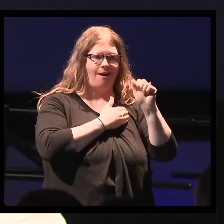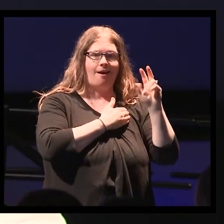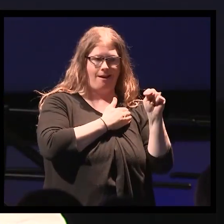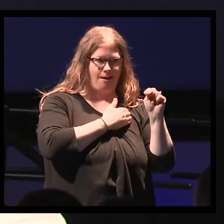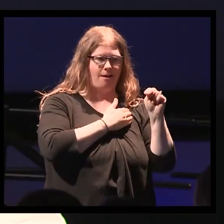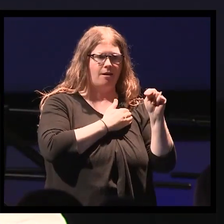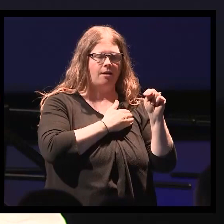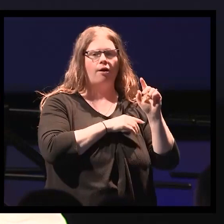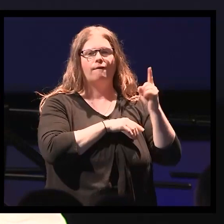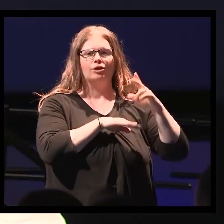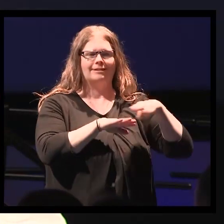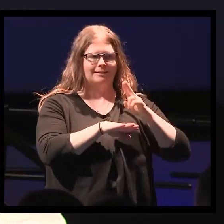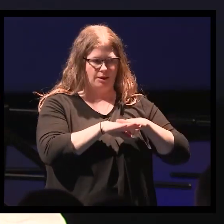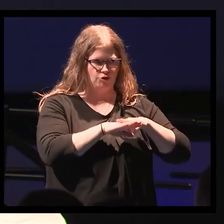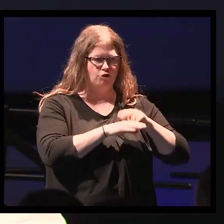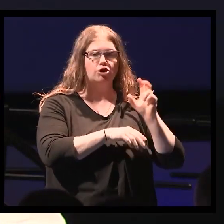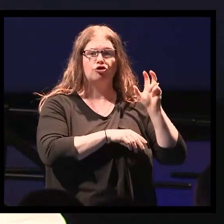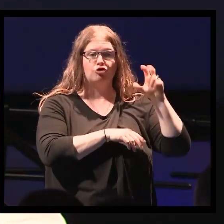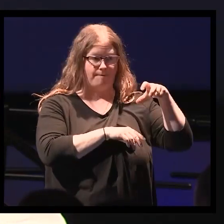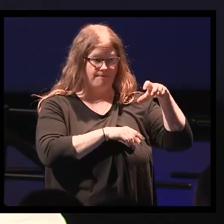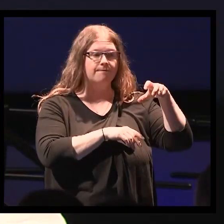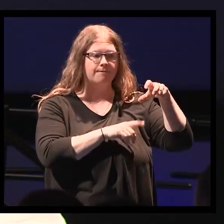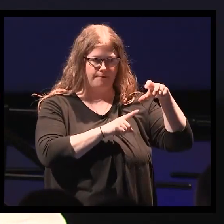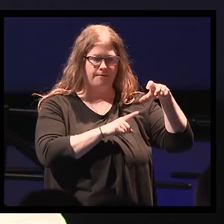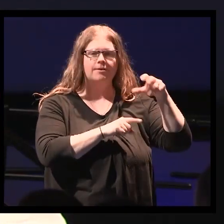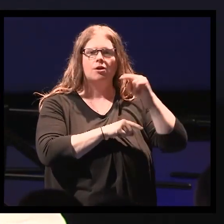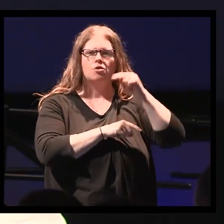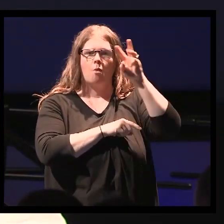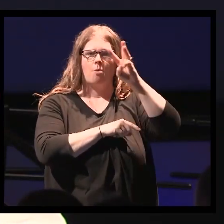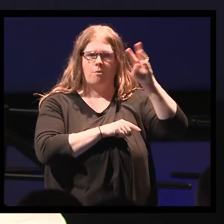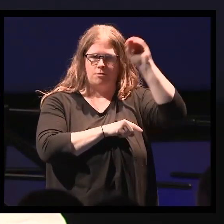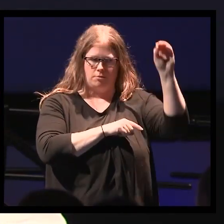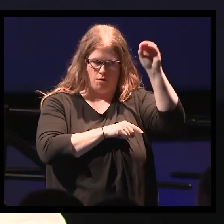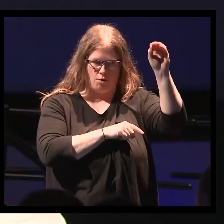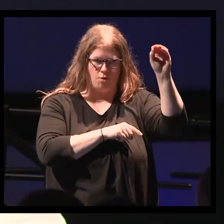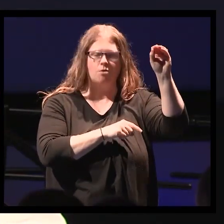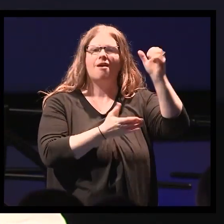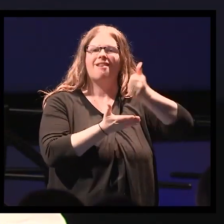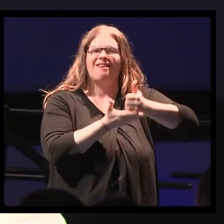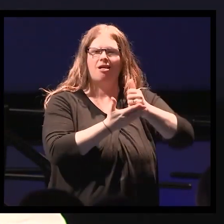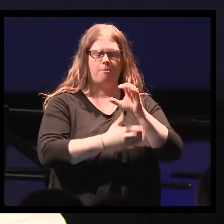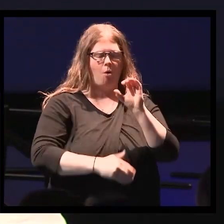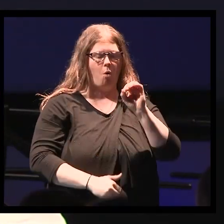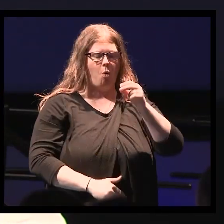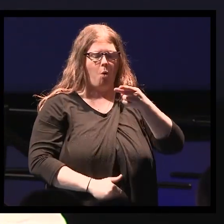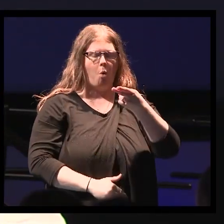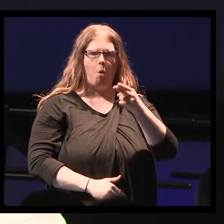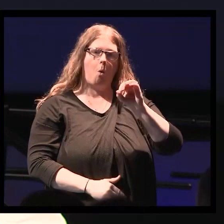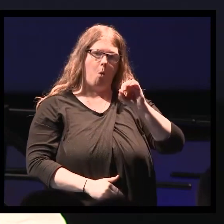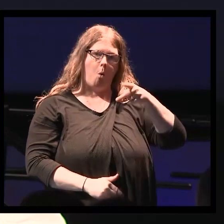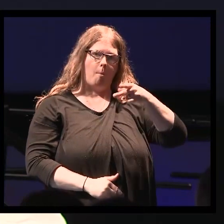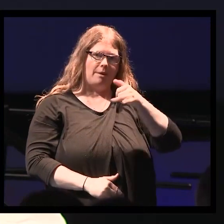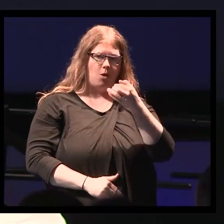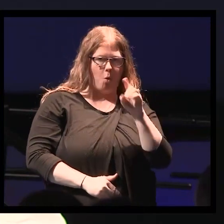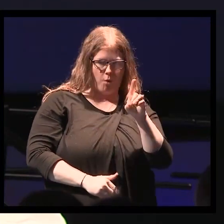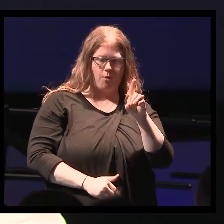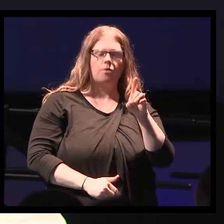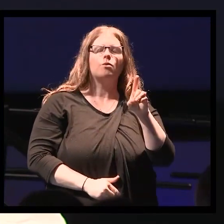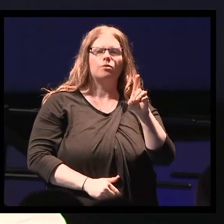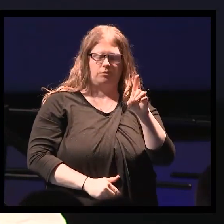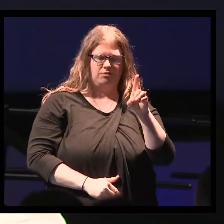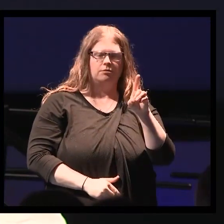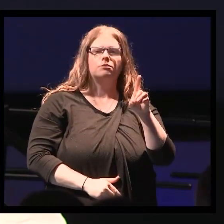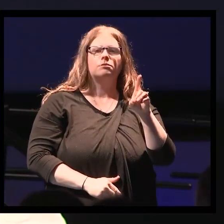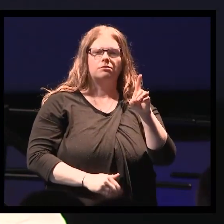in northeastern Ontario to address the epidemic of opioid overdose and death that was going on and ravaging